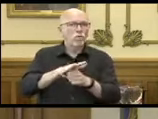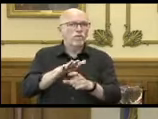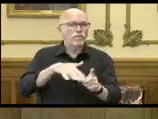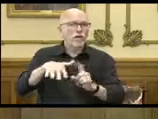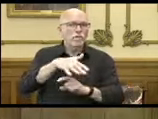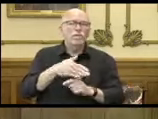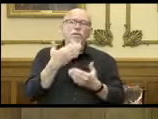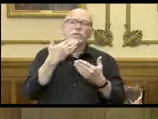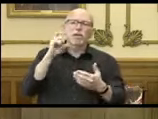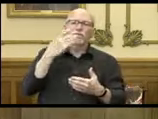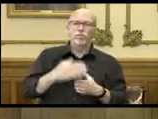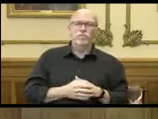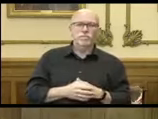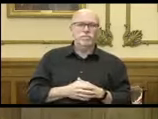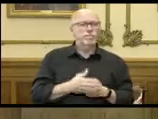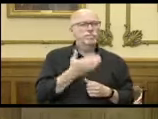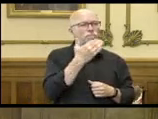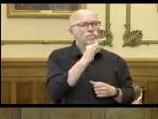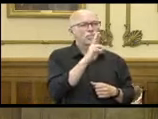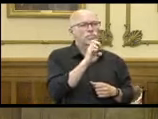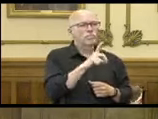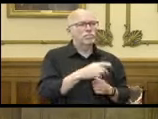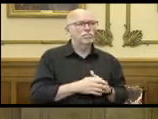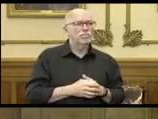Thank you, Governor. Thank you, Fred.